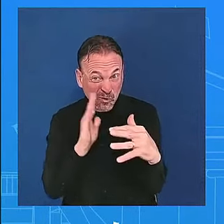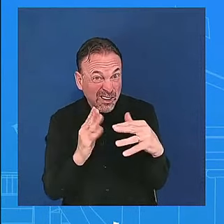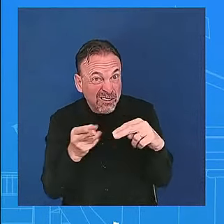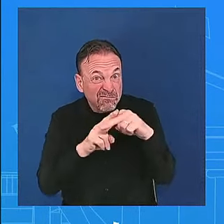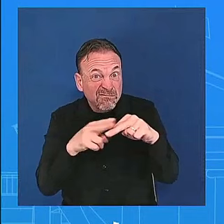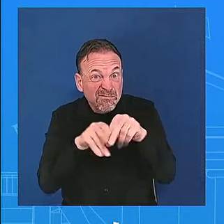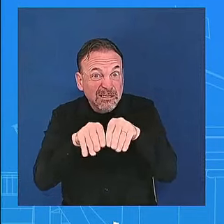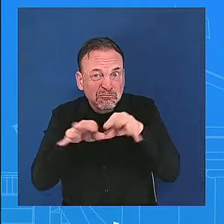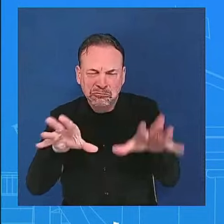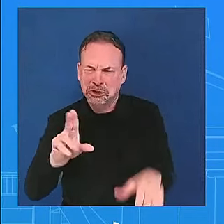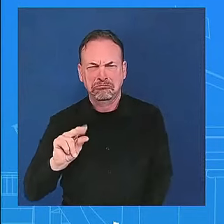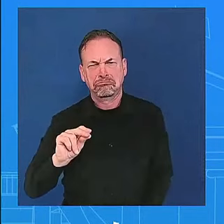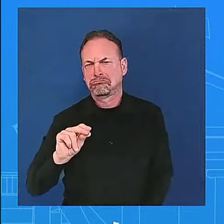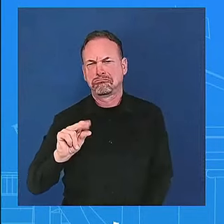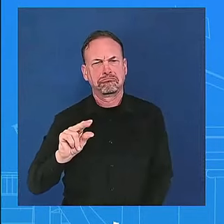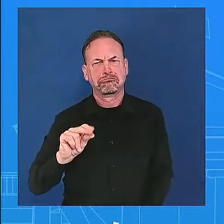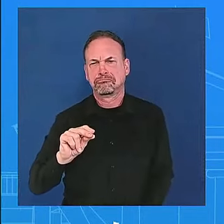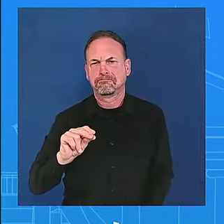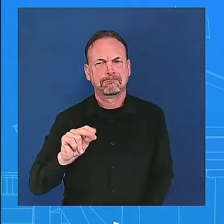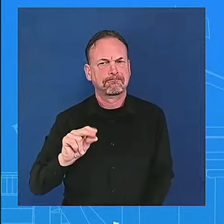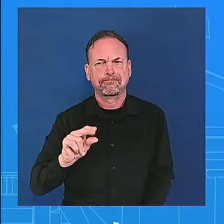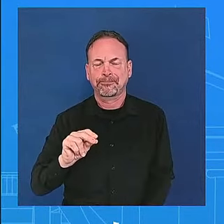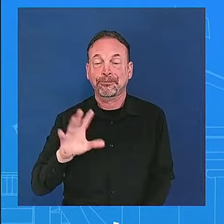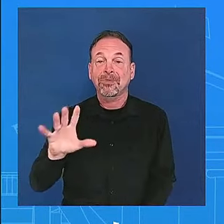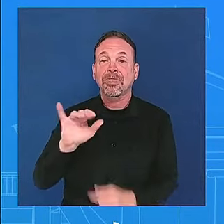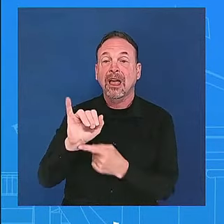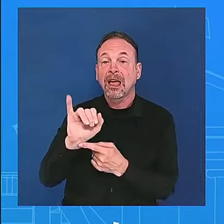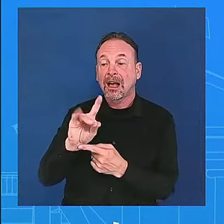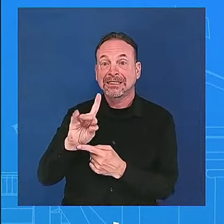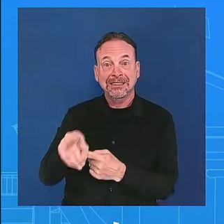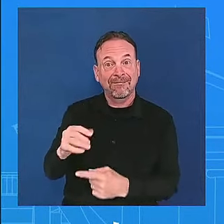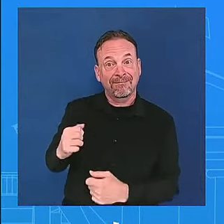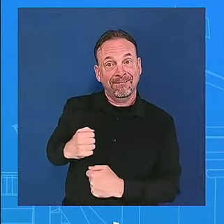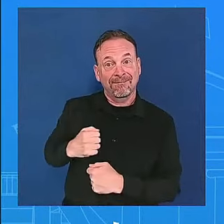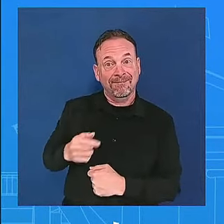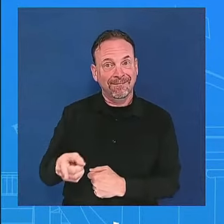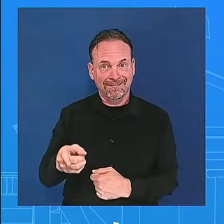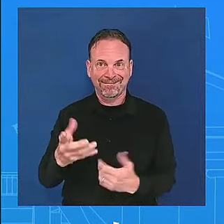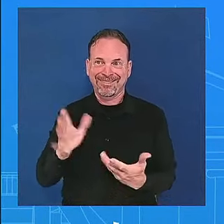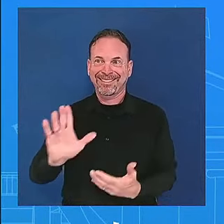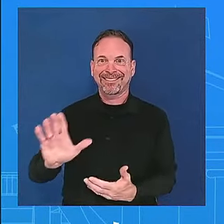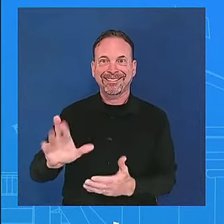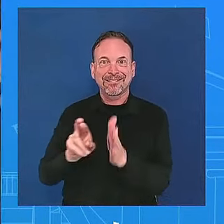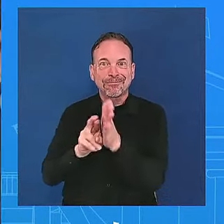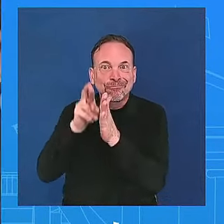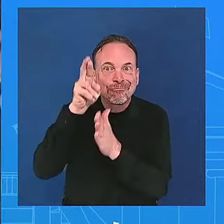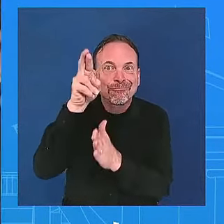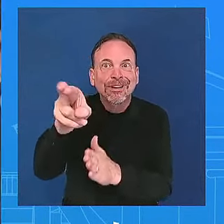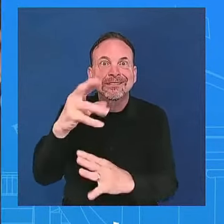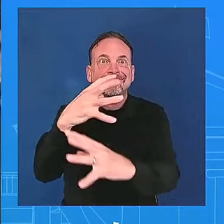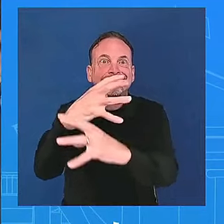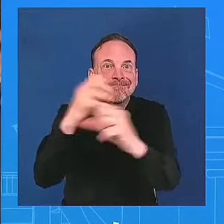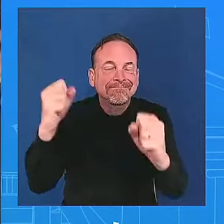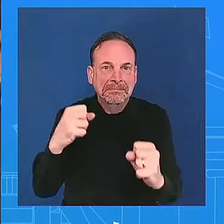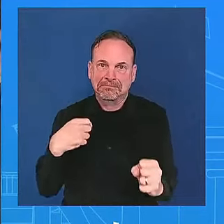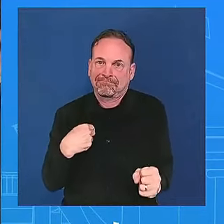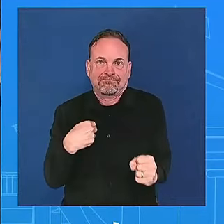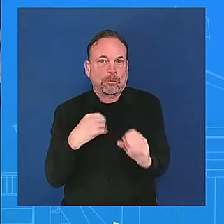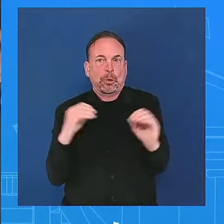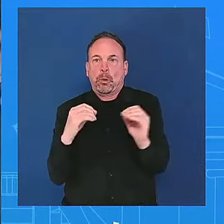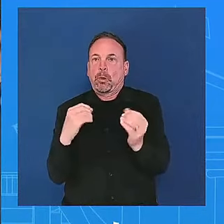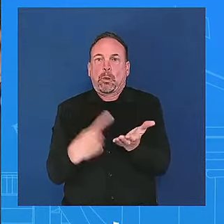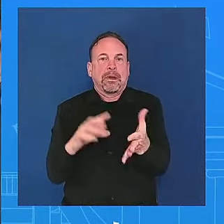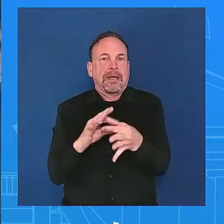that just occurred uh i just don't have any immediate uh comment on on this at this time and then on the personnel front president biden obviously